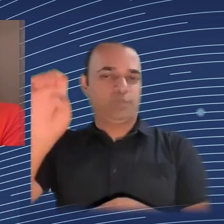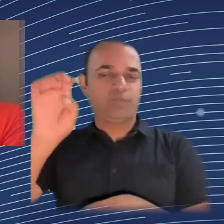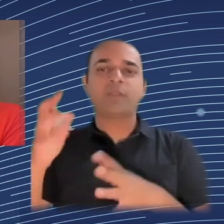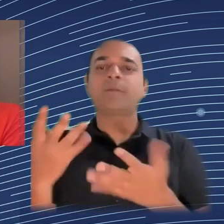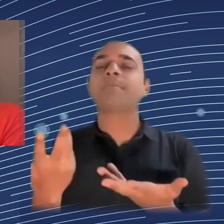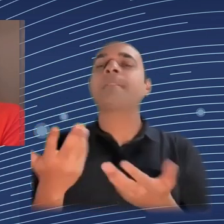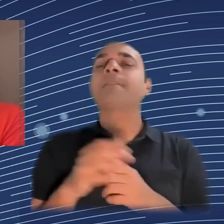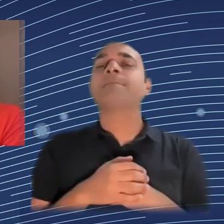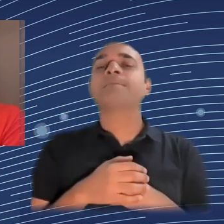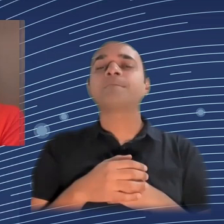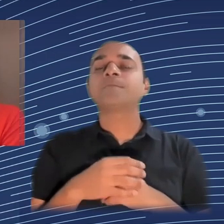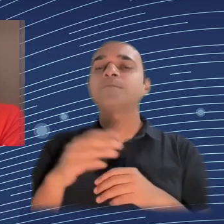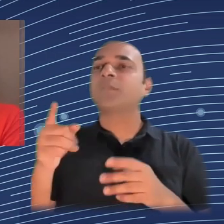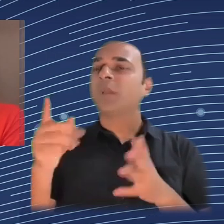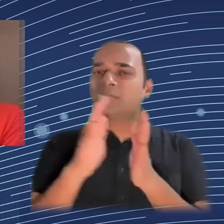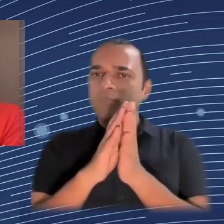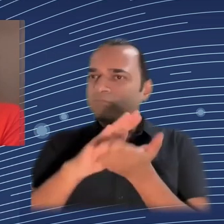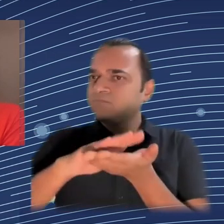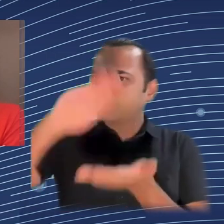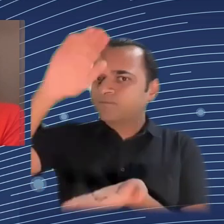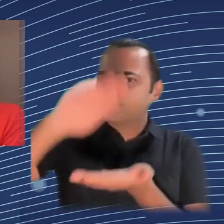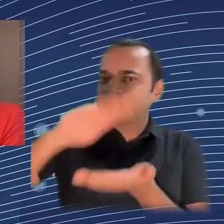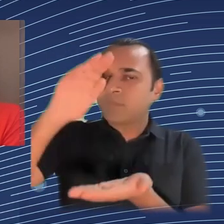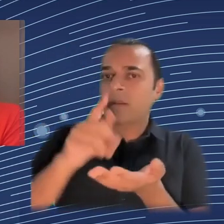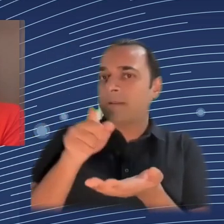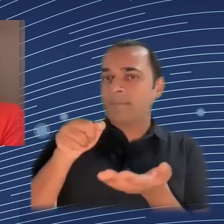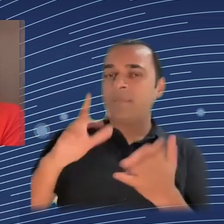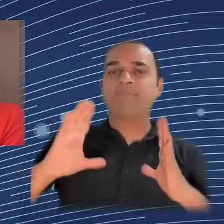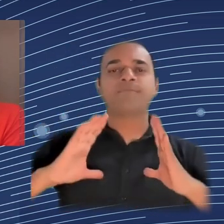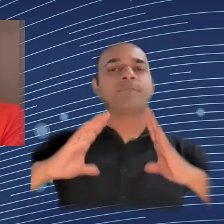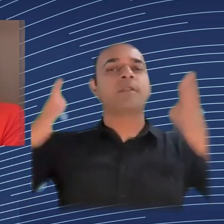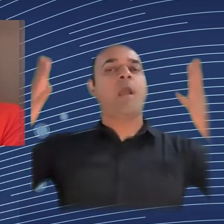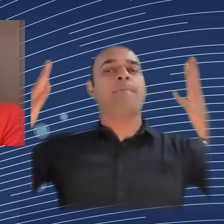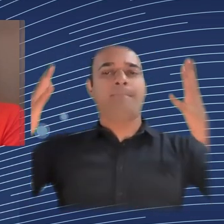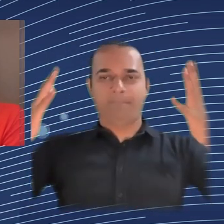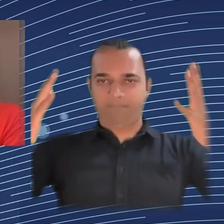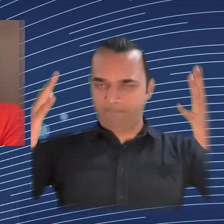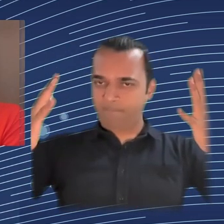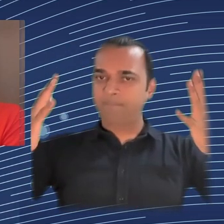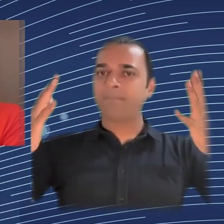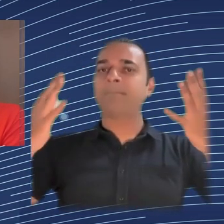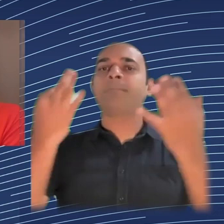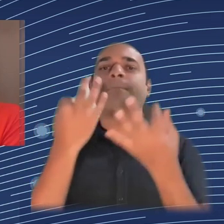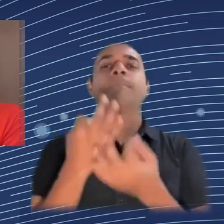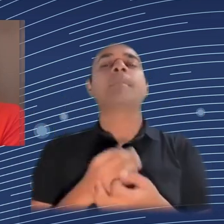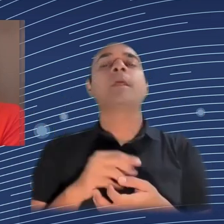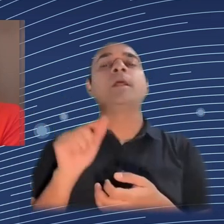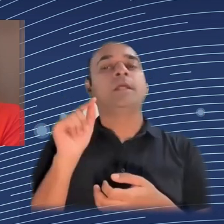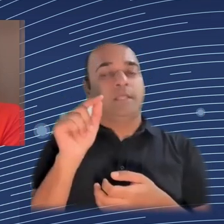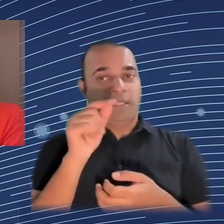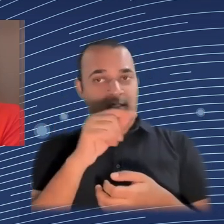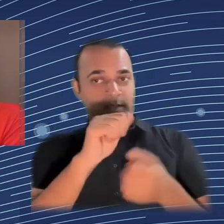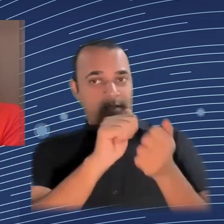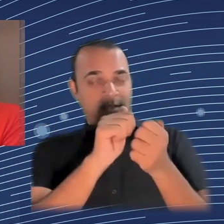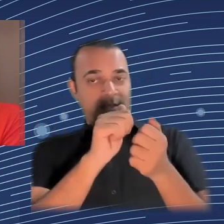When it comes to implementation, can employers involve workers in design, if, I read the question,